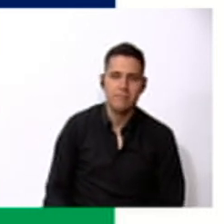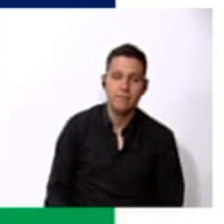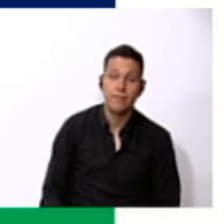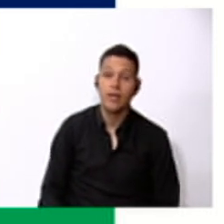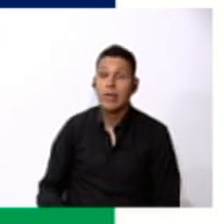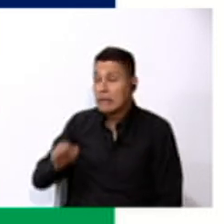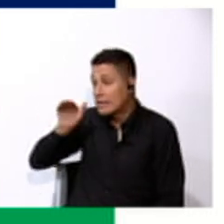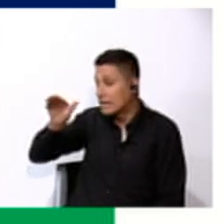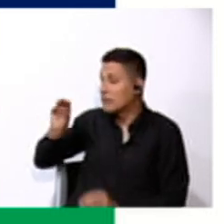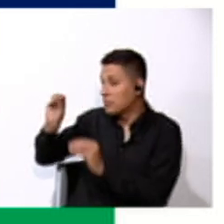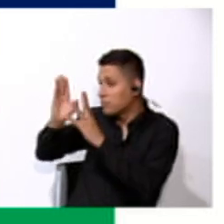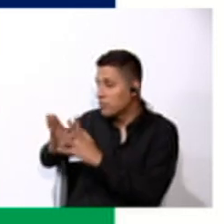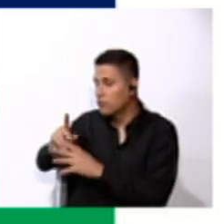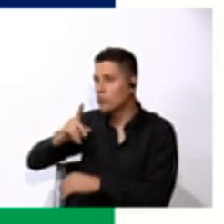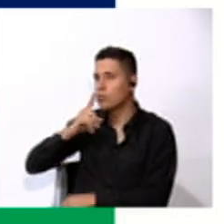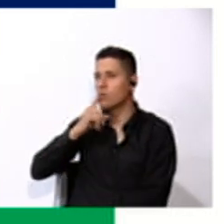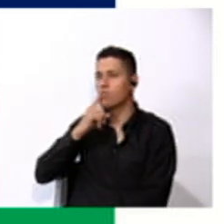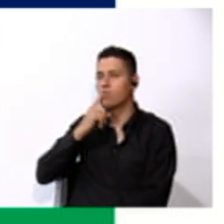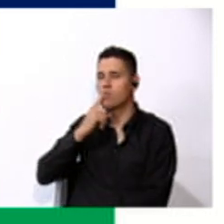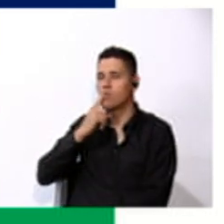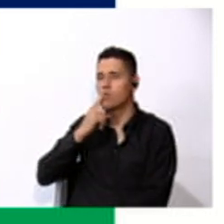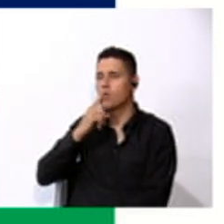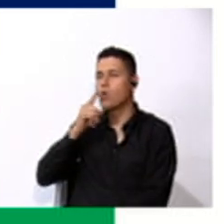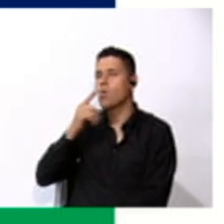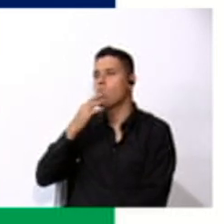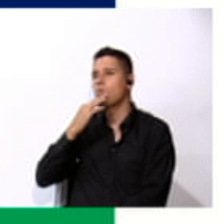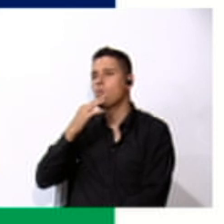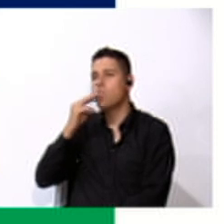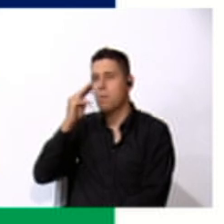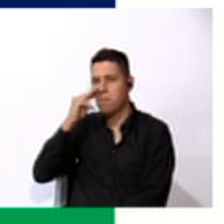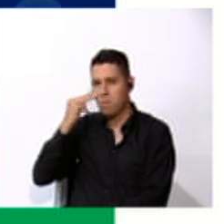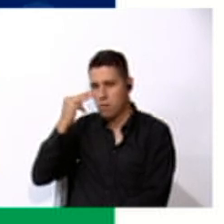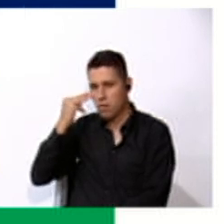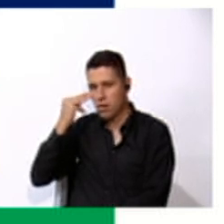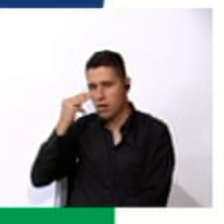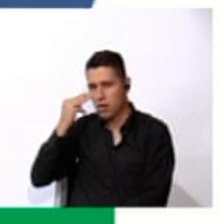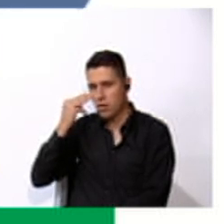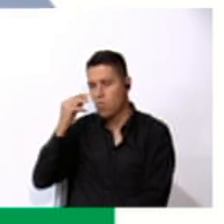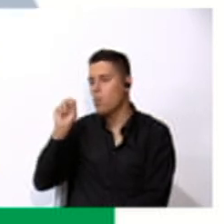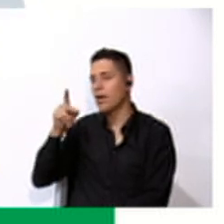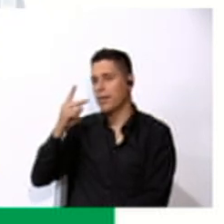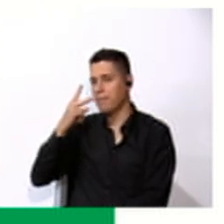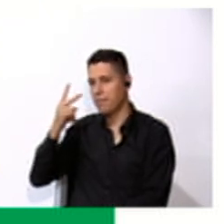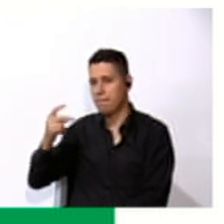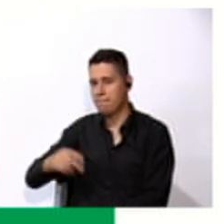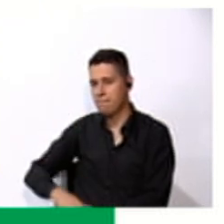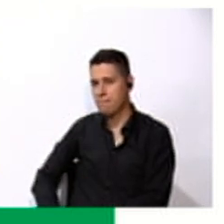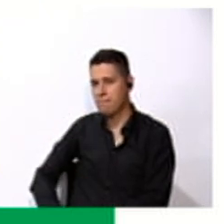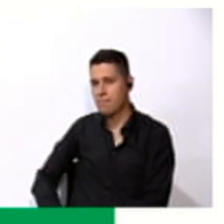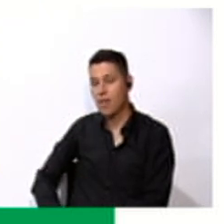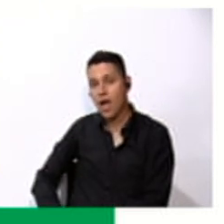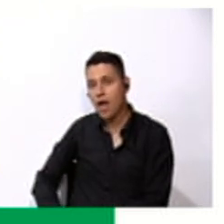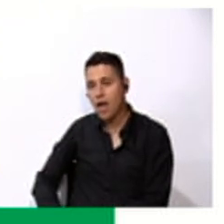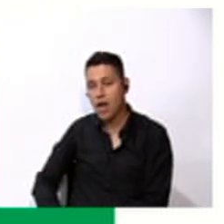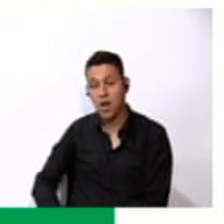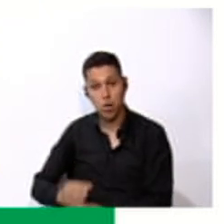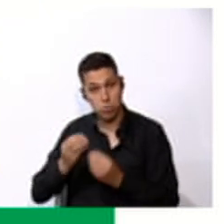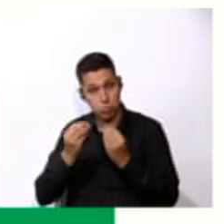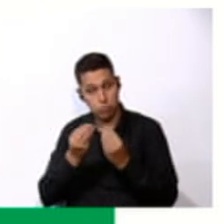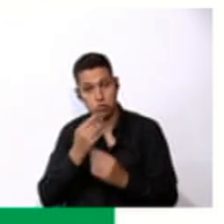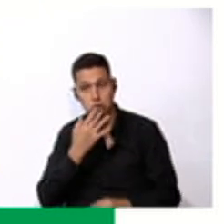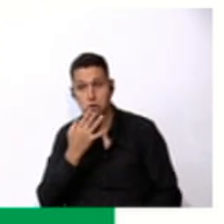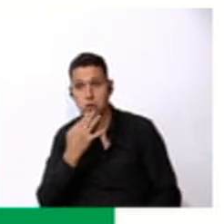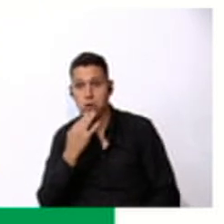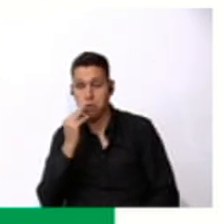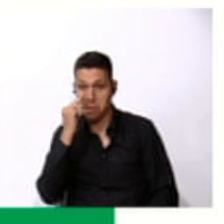Teacher, purple. Color purple. Let's see. Oh, many color purple.